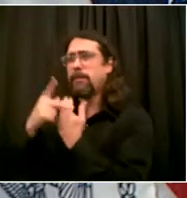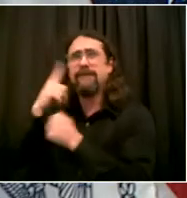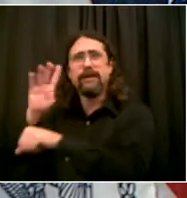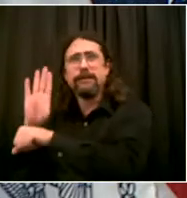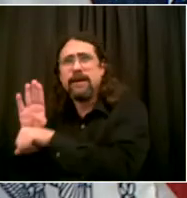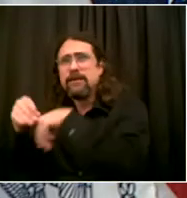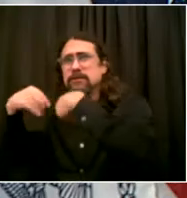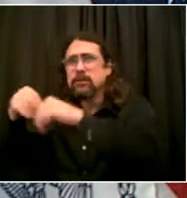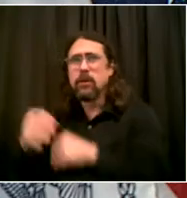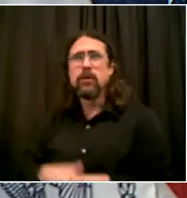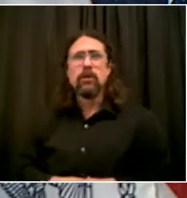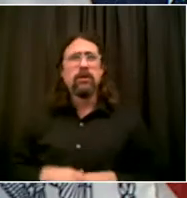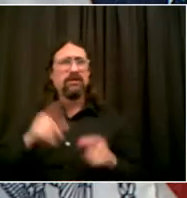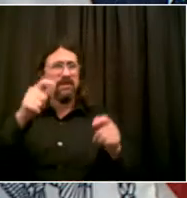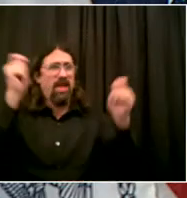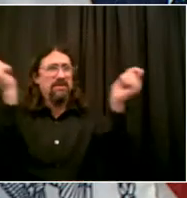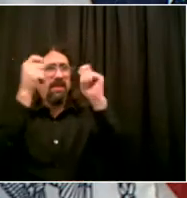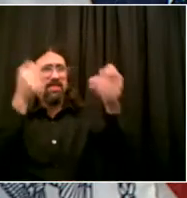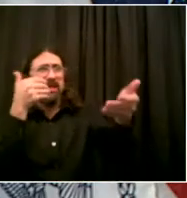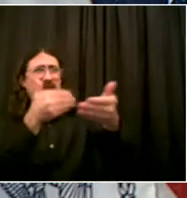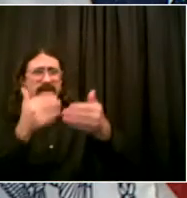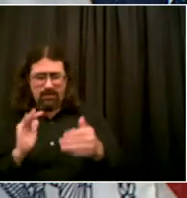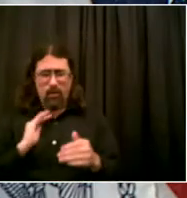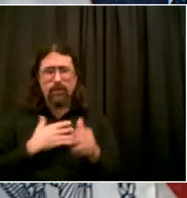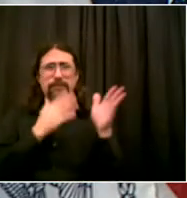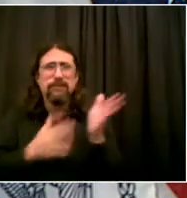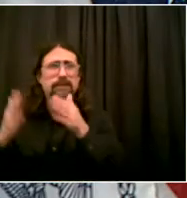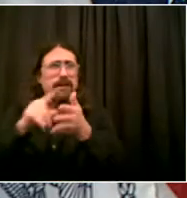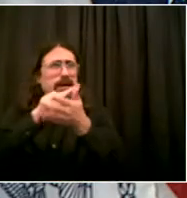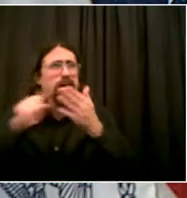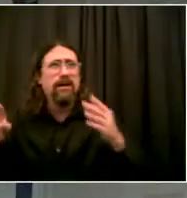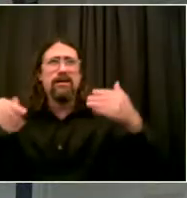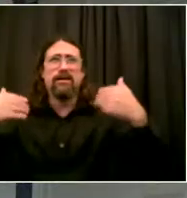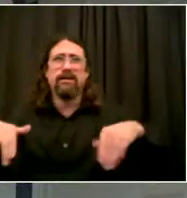this holiday season. It will make a huge difference. Thanks, everybody.